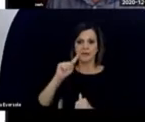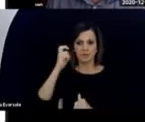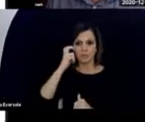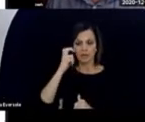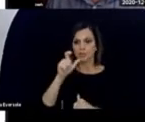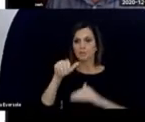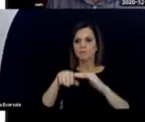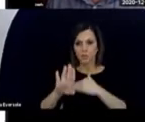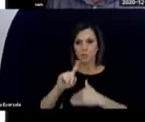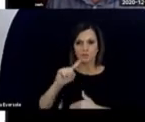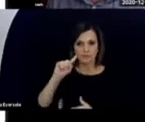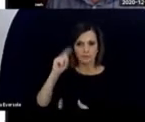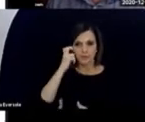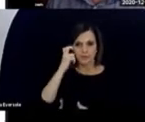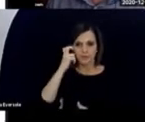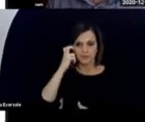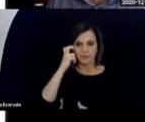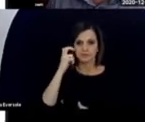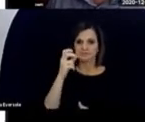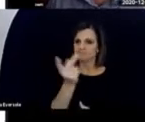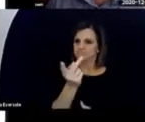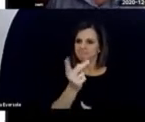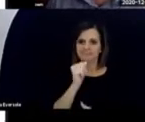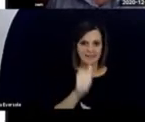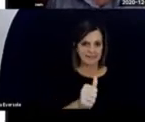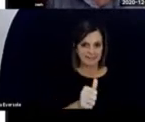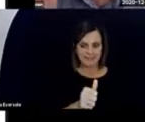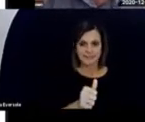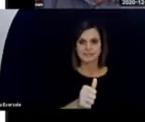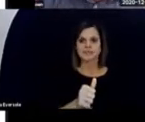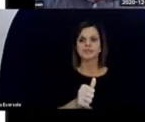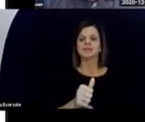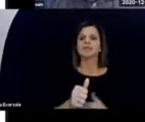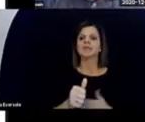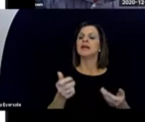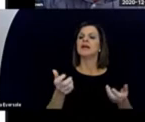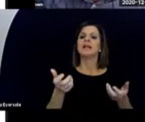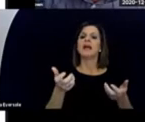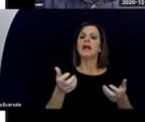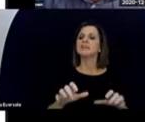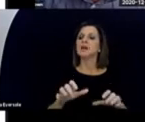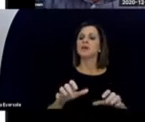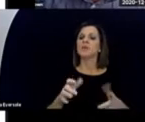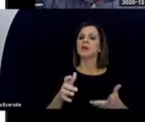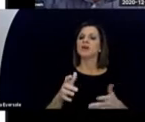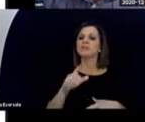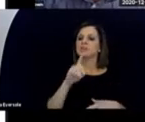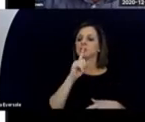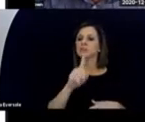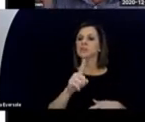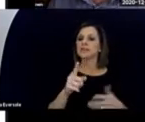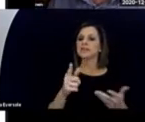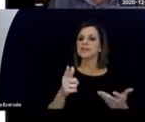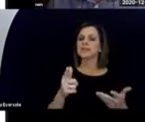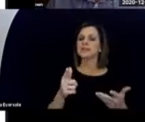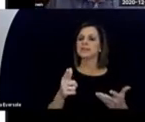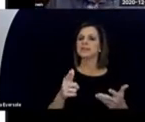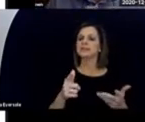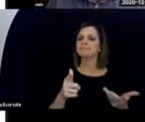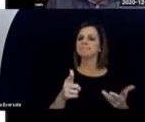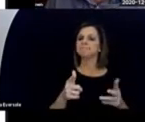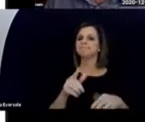And I don't want to denigrate them or their teachers, but it was a very different task,